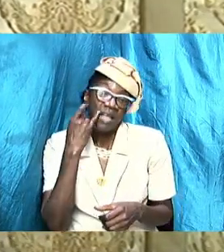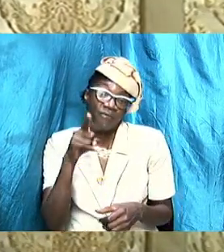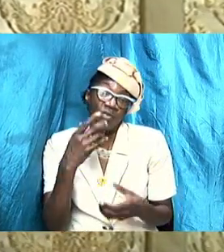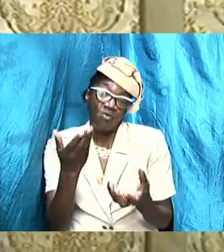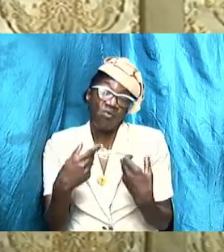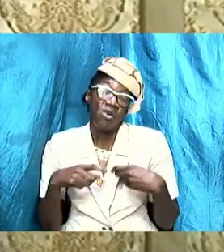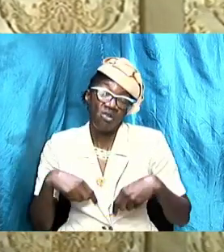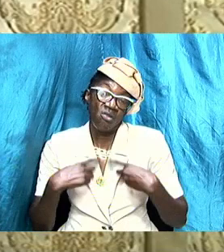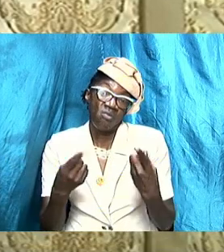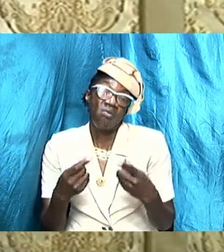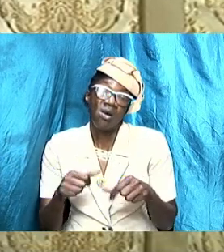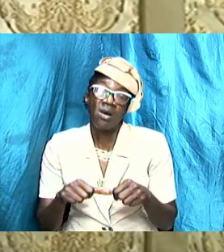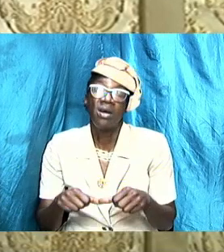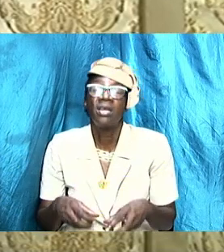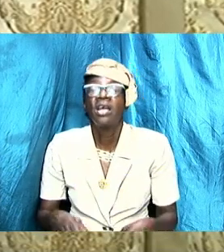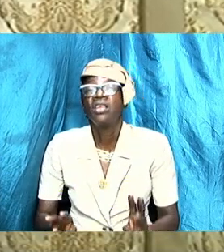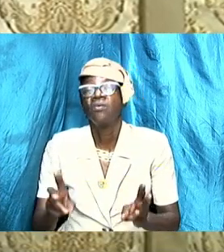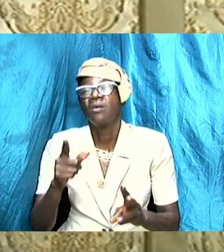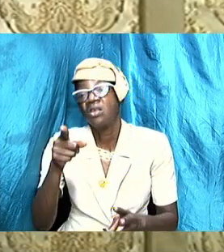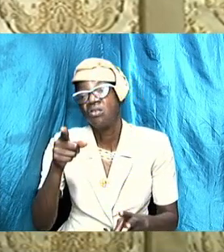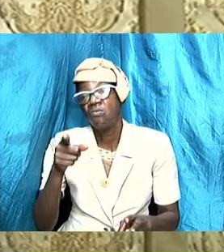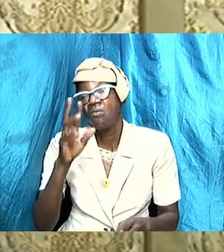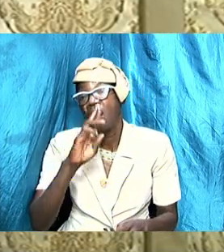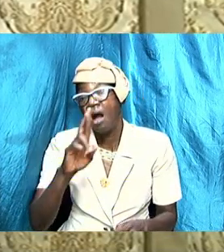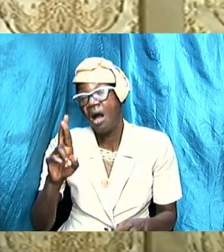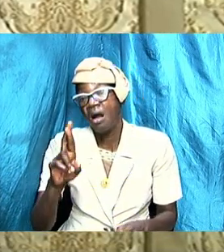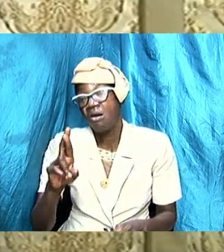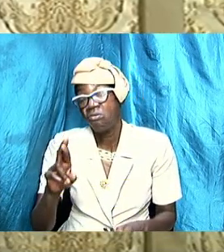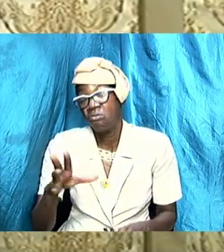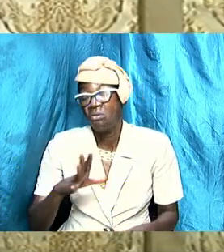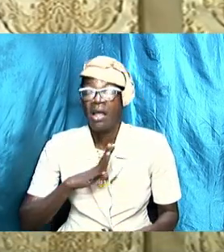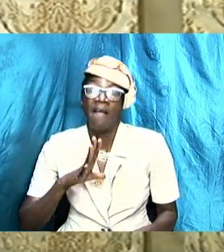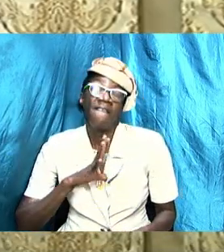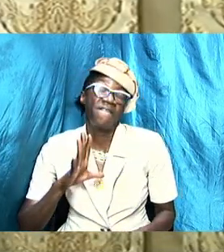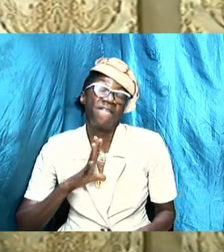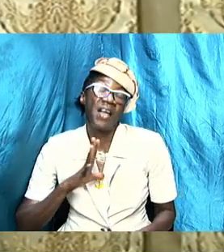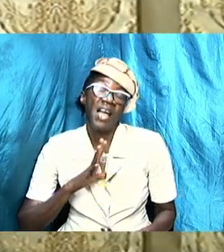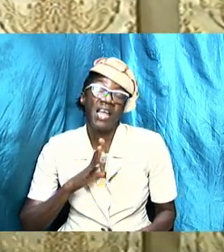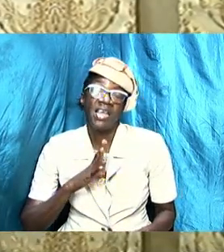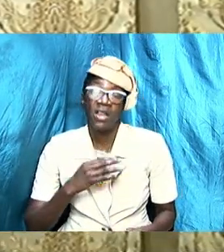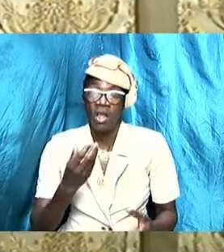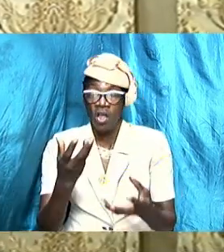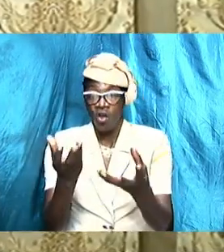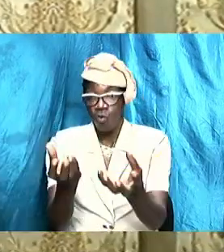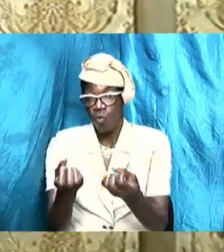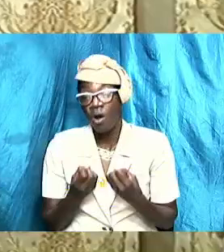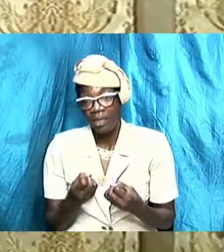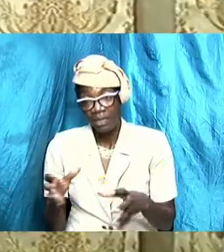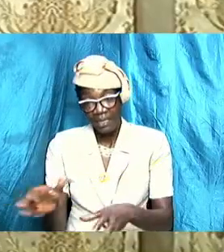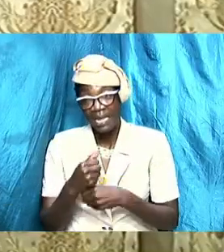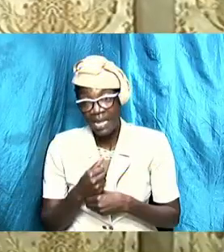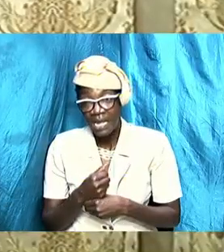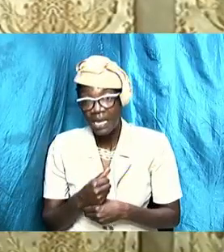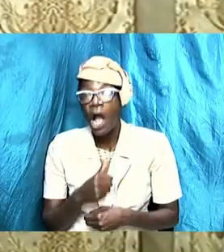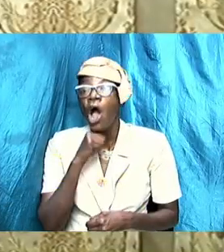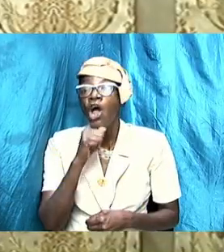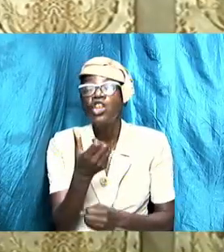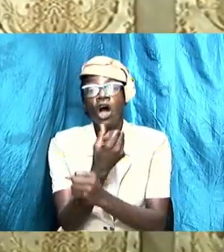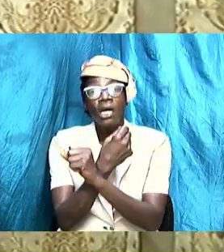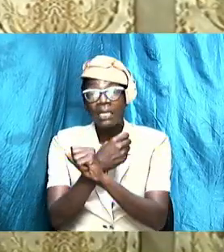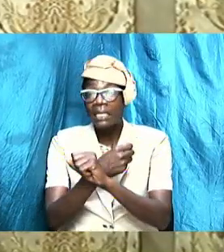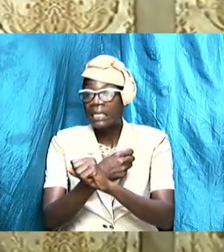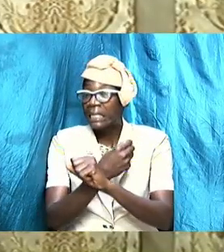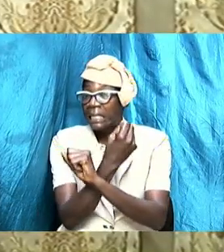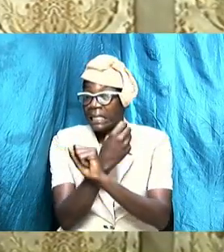that you are fine if you want to take the advice of unsaved fine but I'm just making it